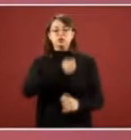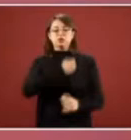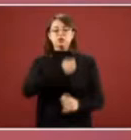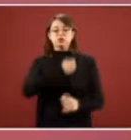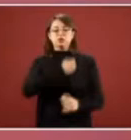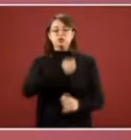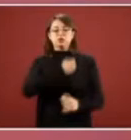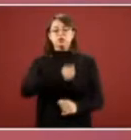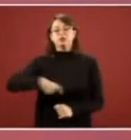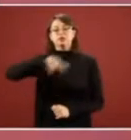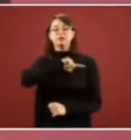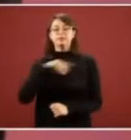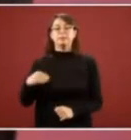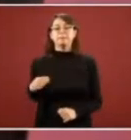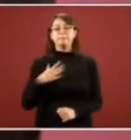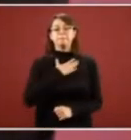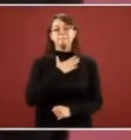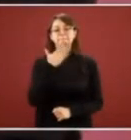into effect